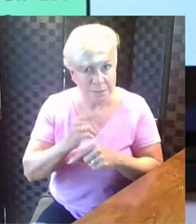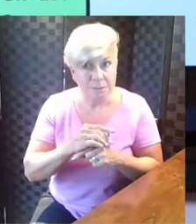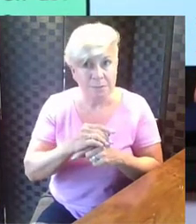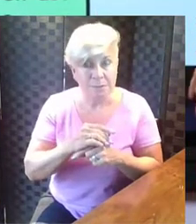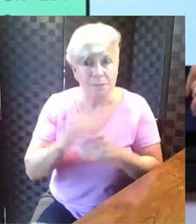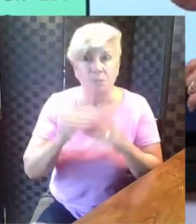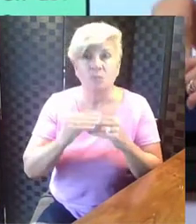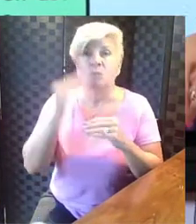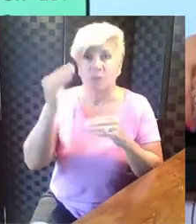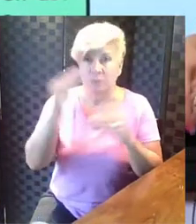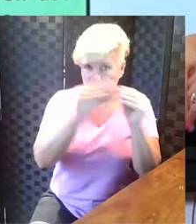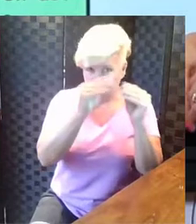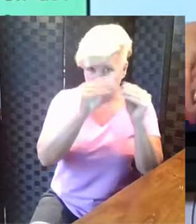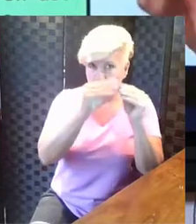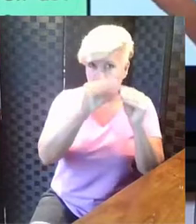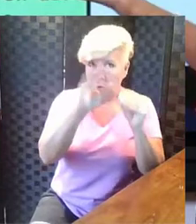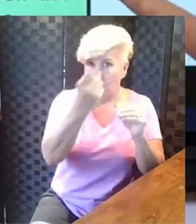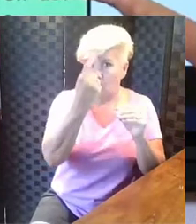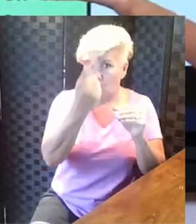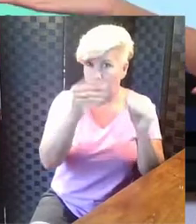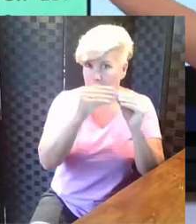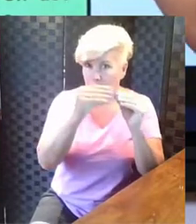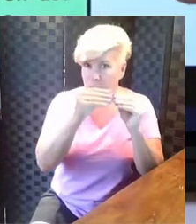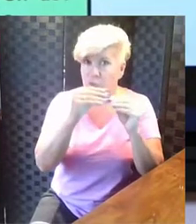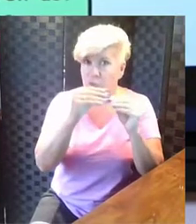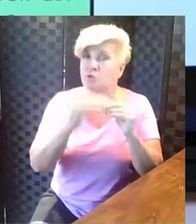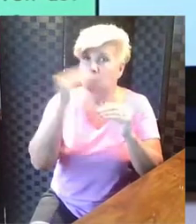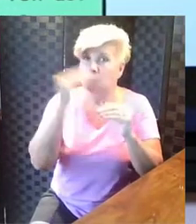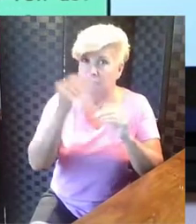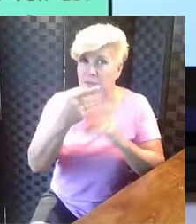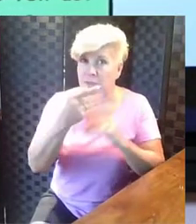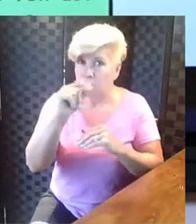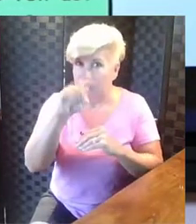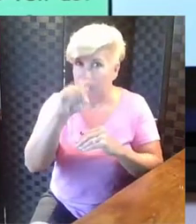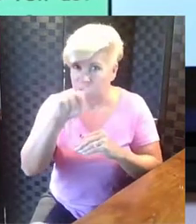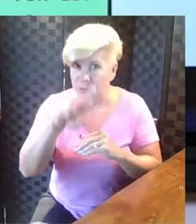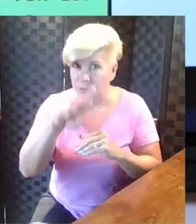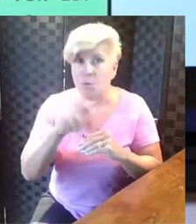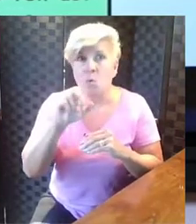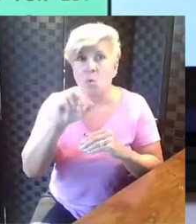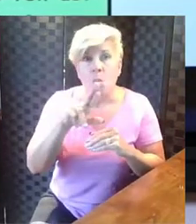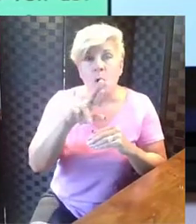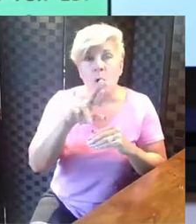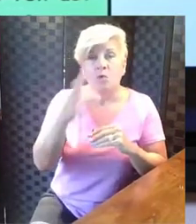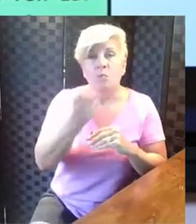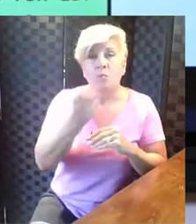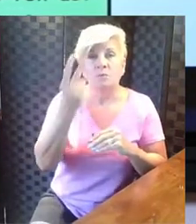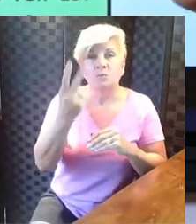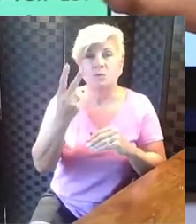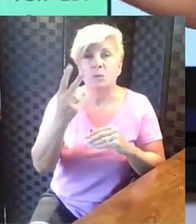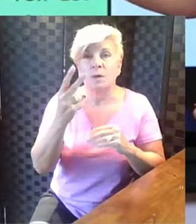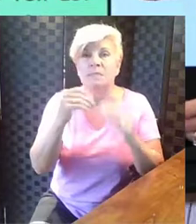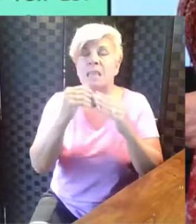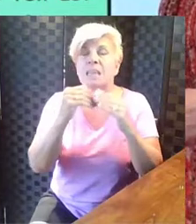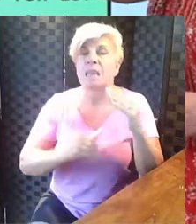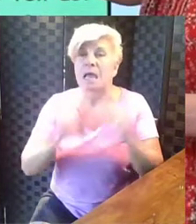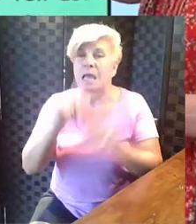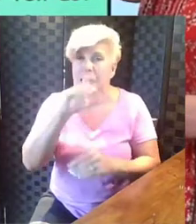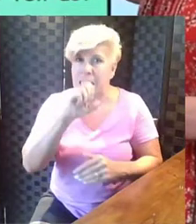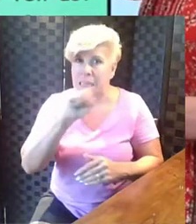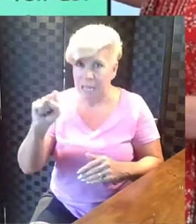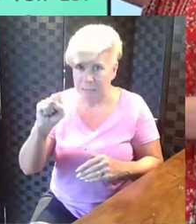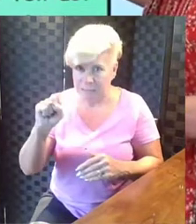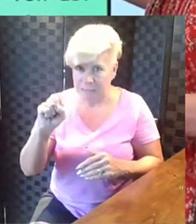There's more, so it's greater. Or we could say grab two was less than